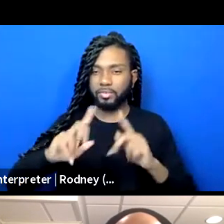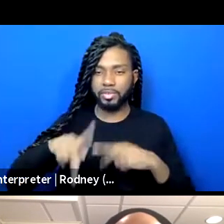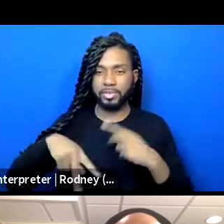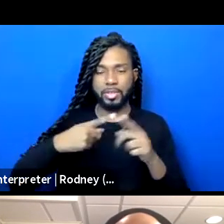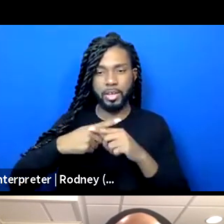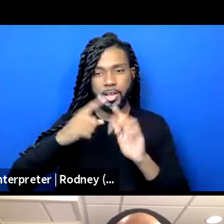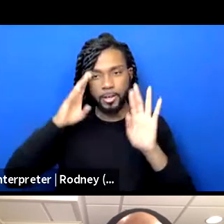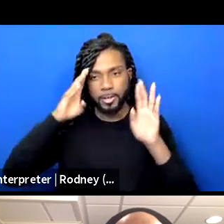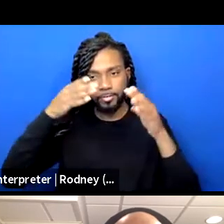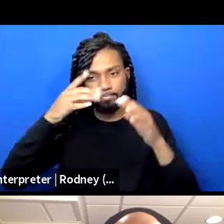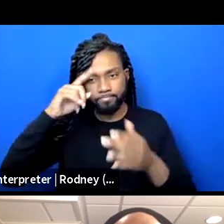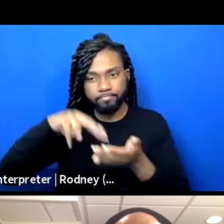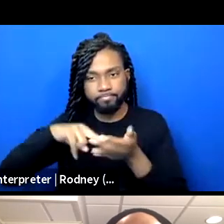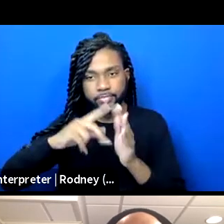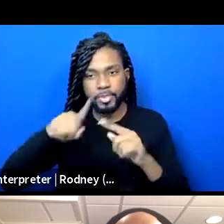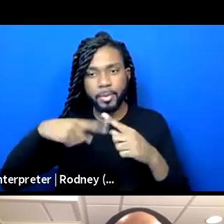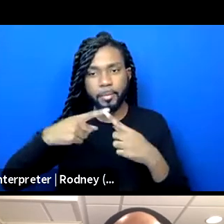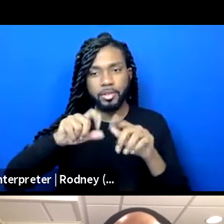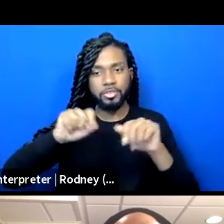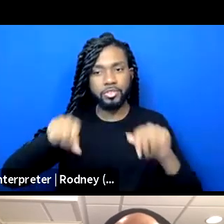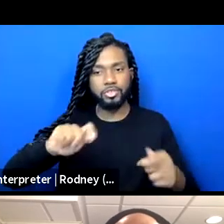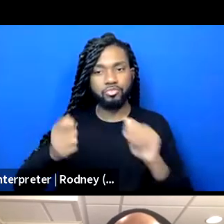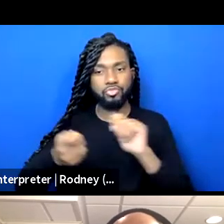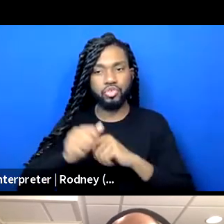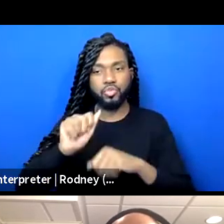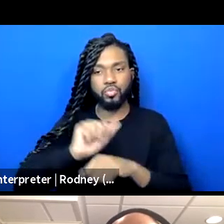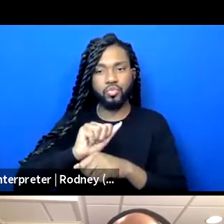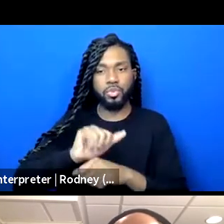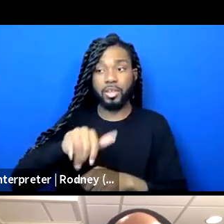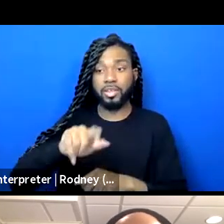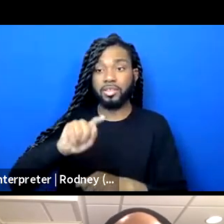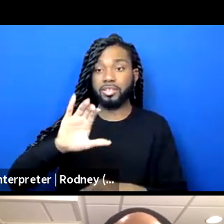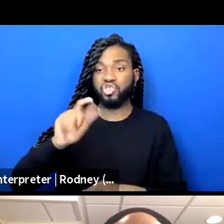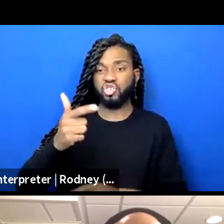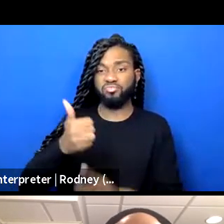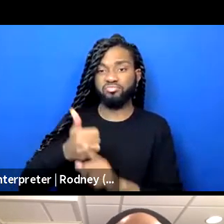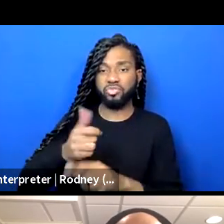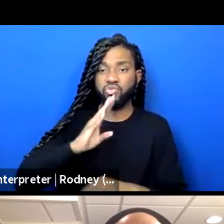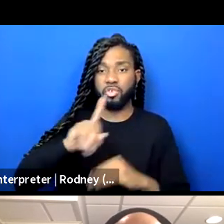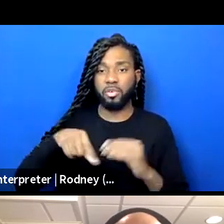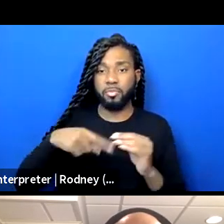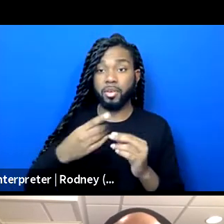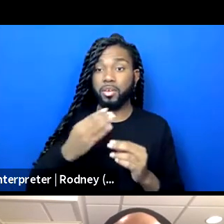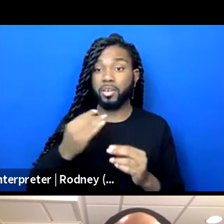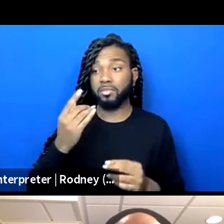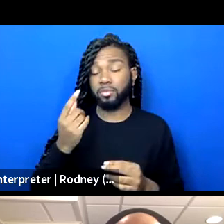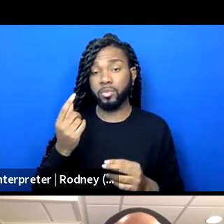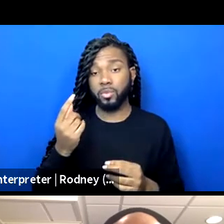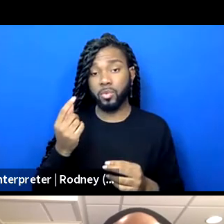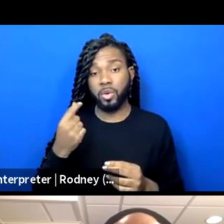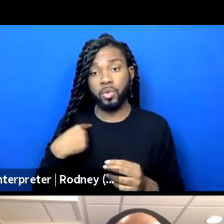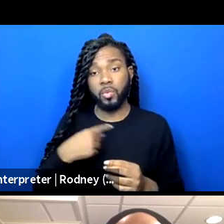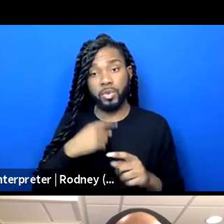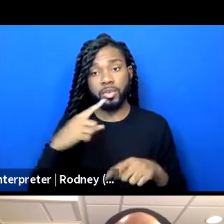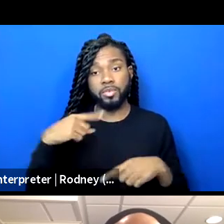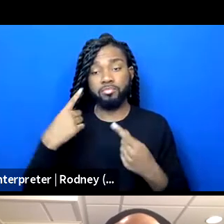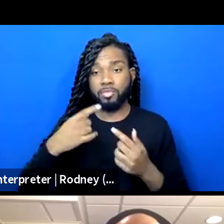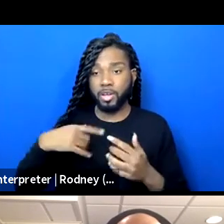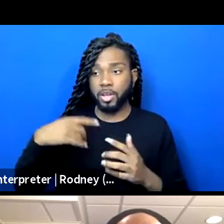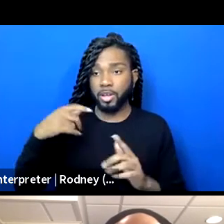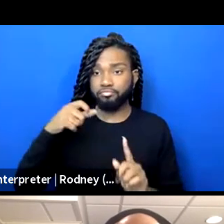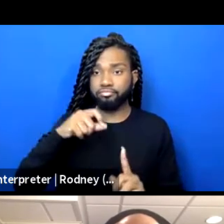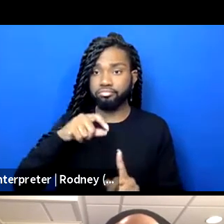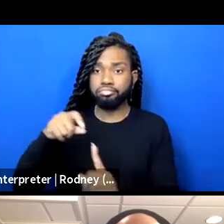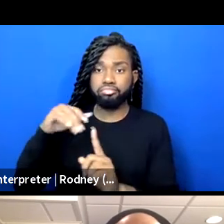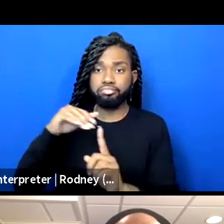around the systems change work that TCG is talking about and that we have been activating in our city.